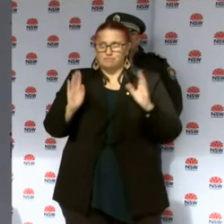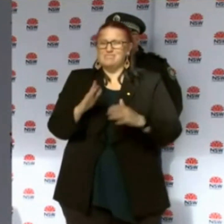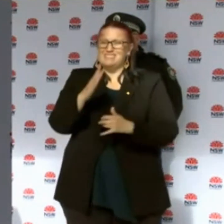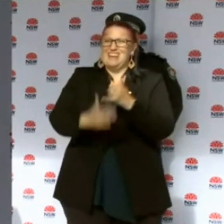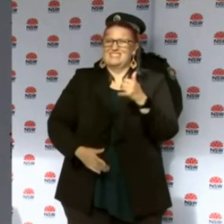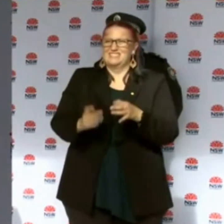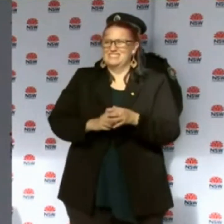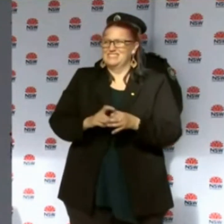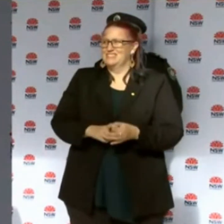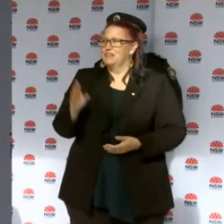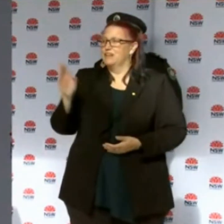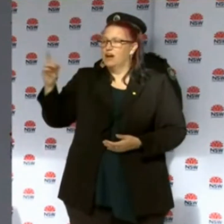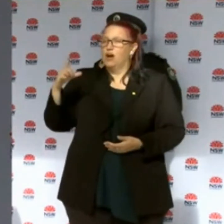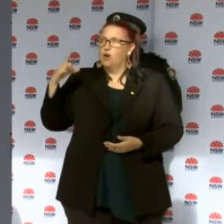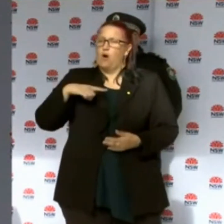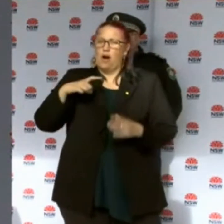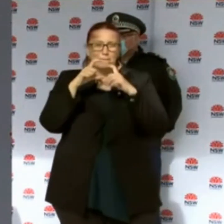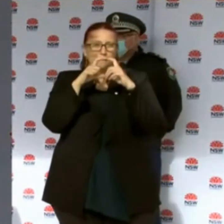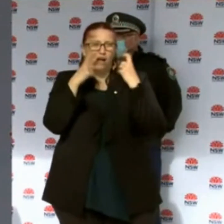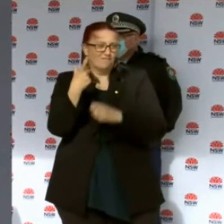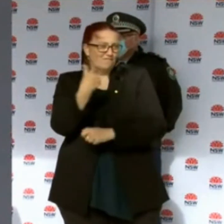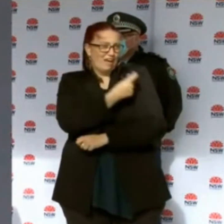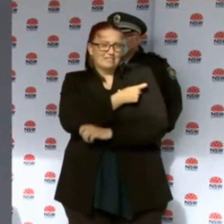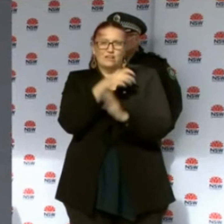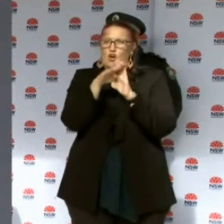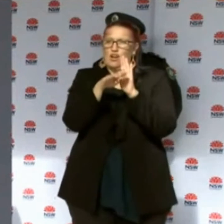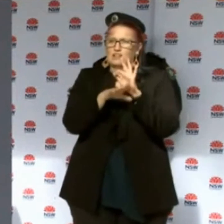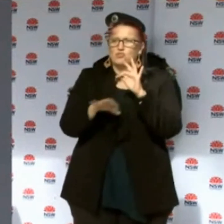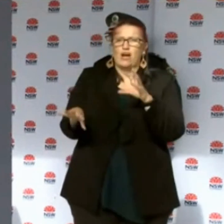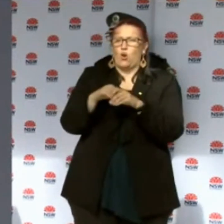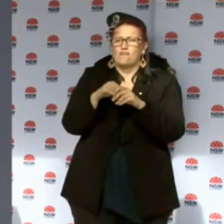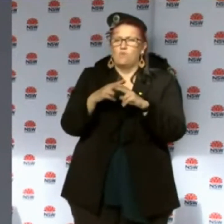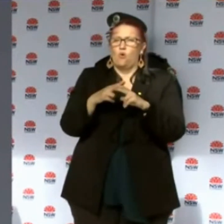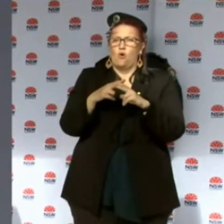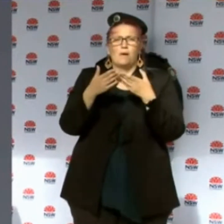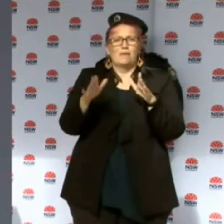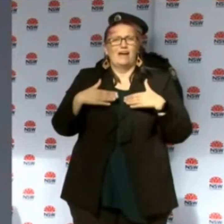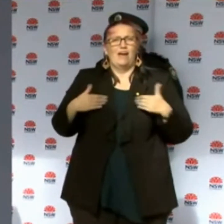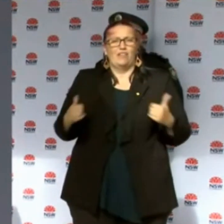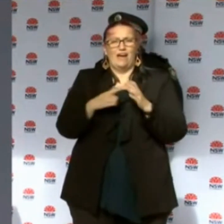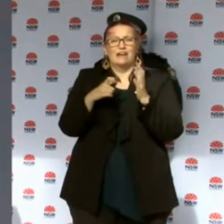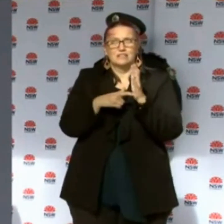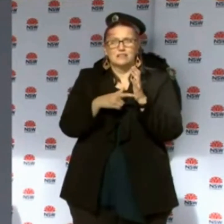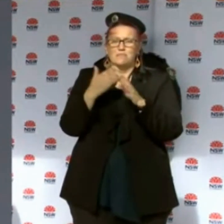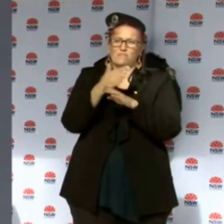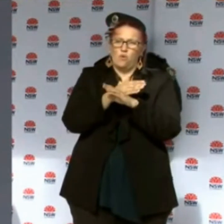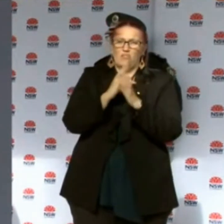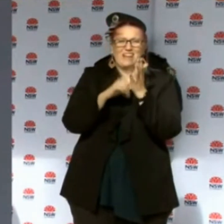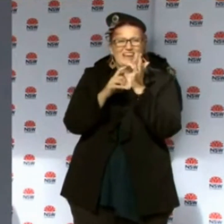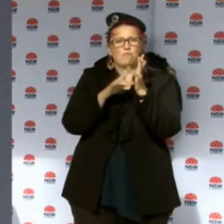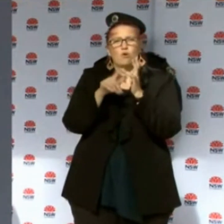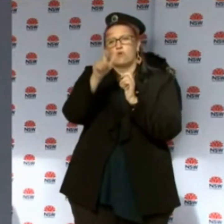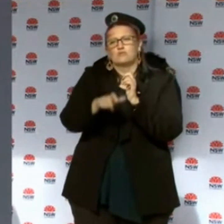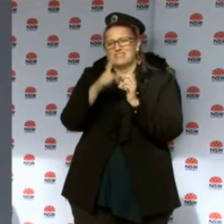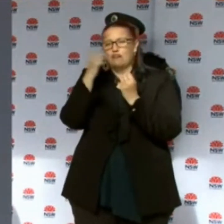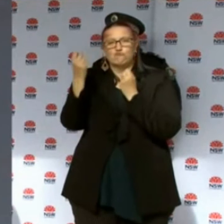masks and vaccine guidelines not included in the Public Health Act, that led to the vaccine driver being able